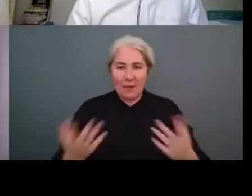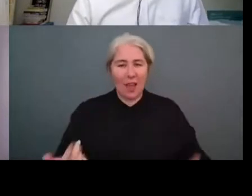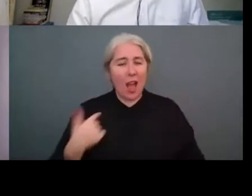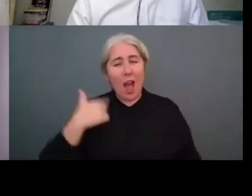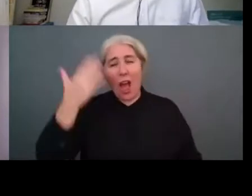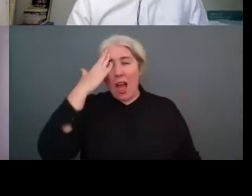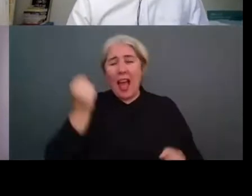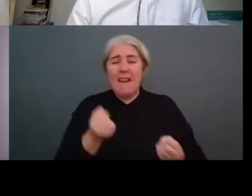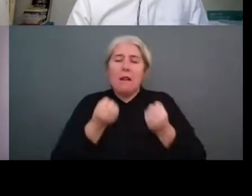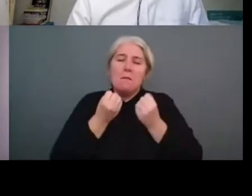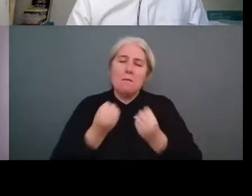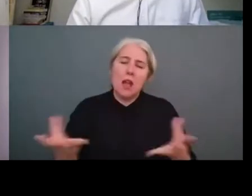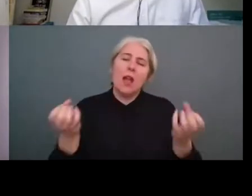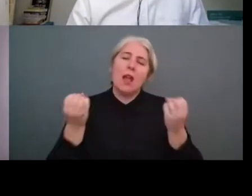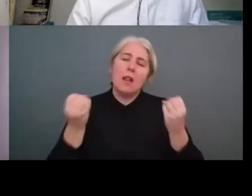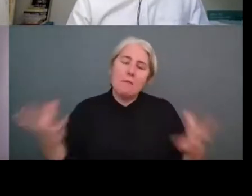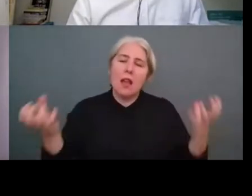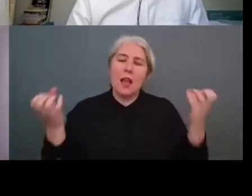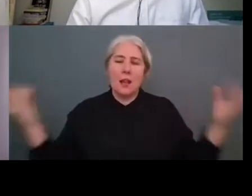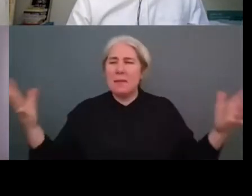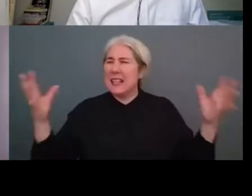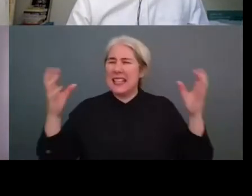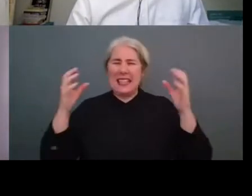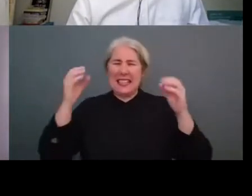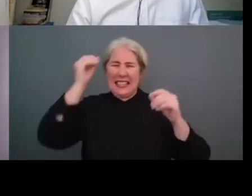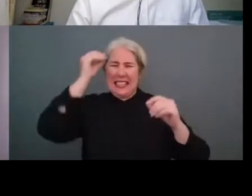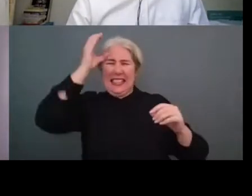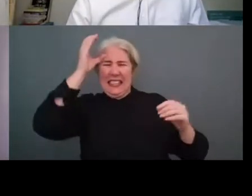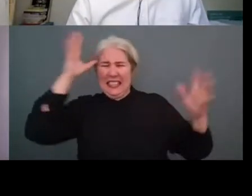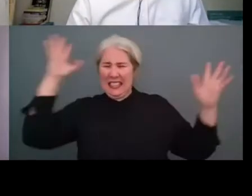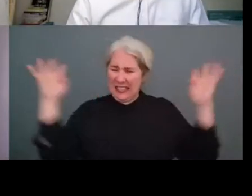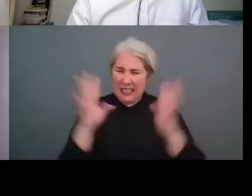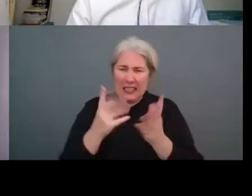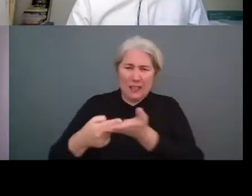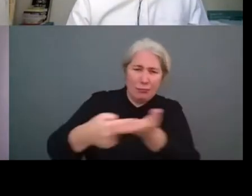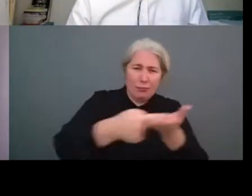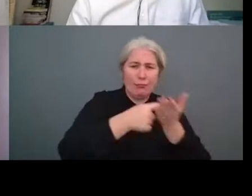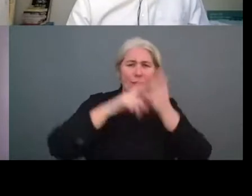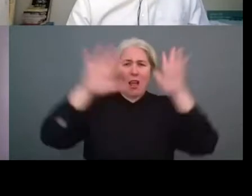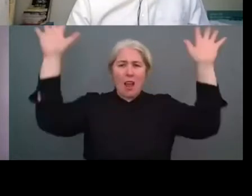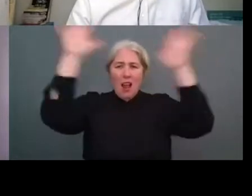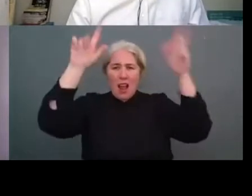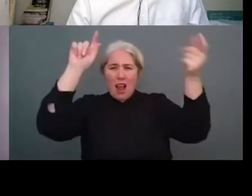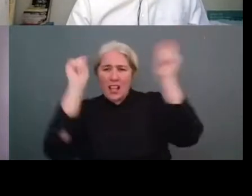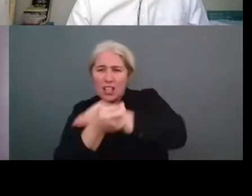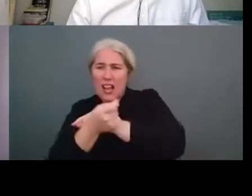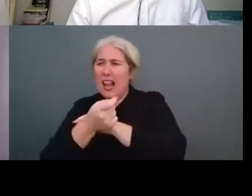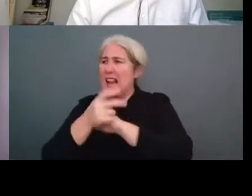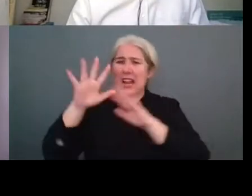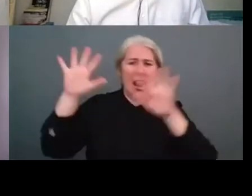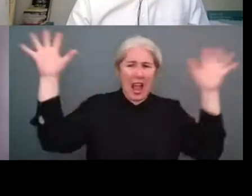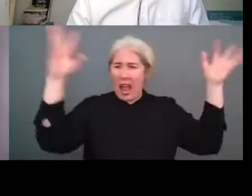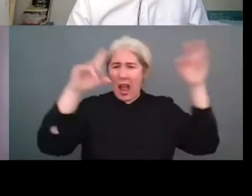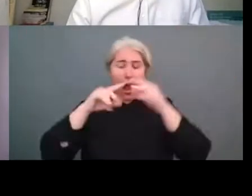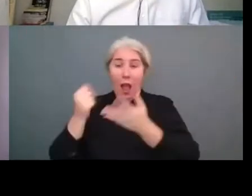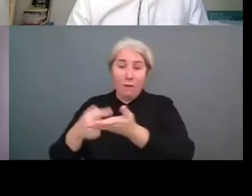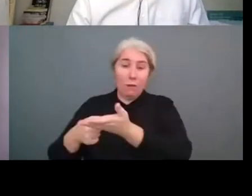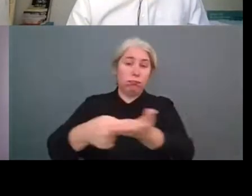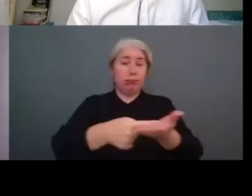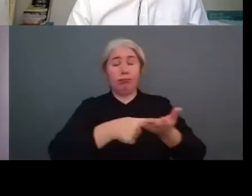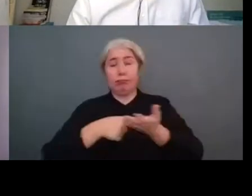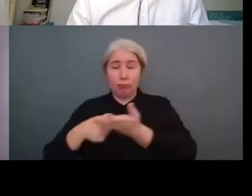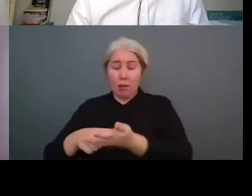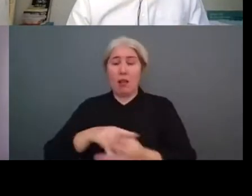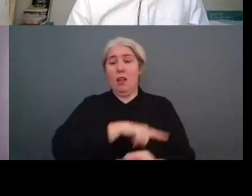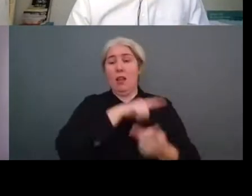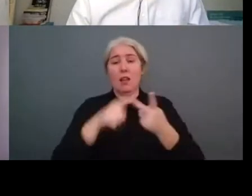climate change recommendations on how to do it um and even borrowing from other sectors such as as you know for example tourism that